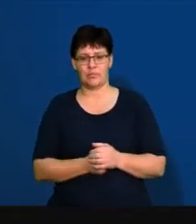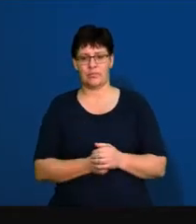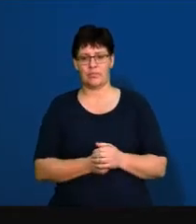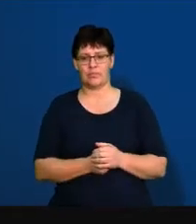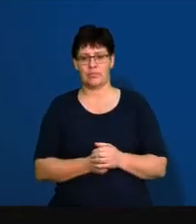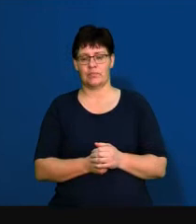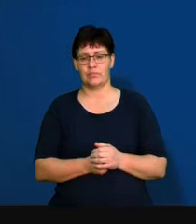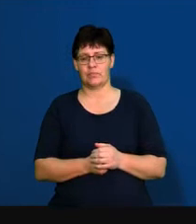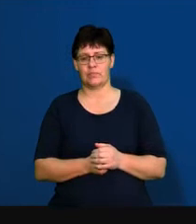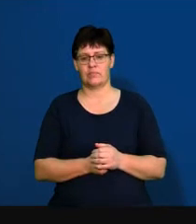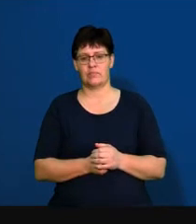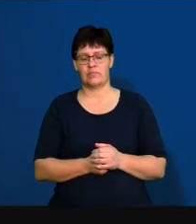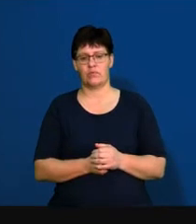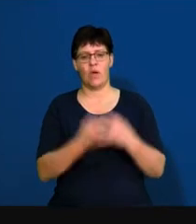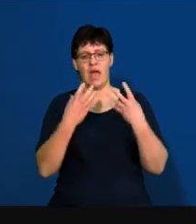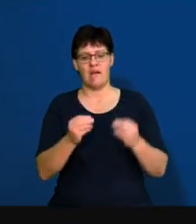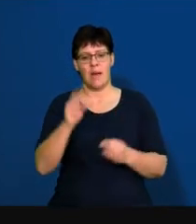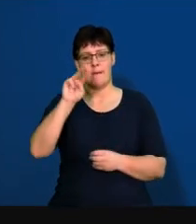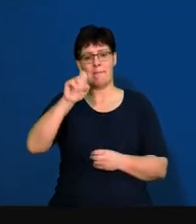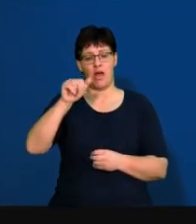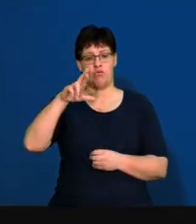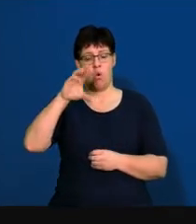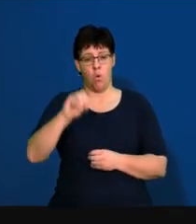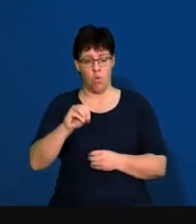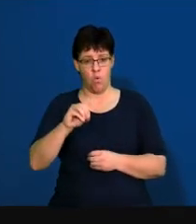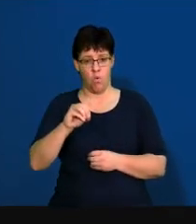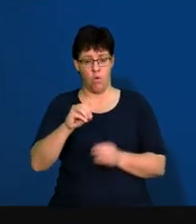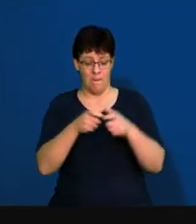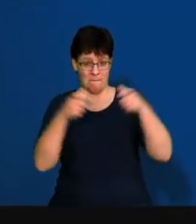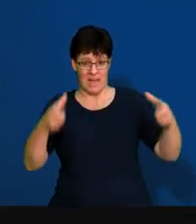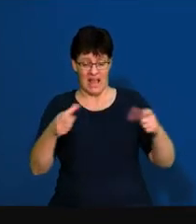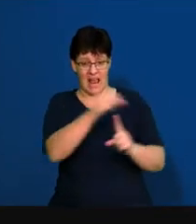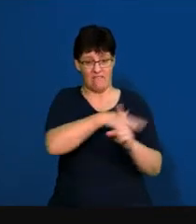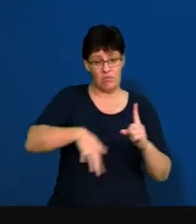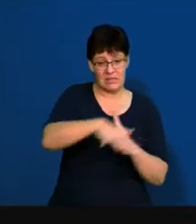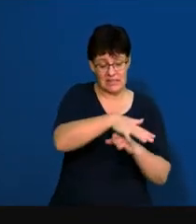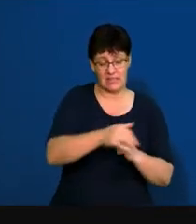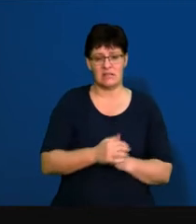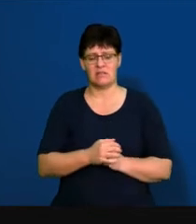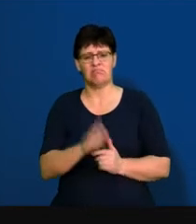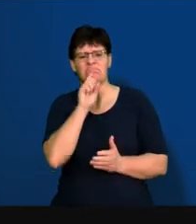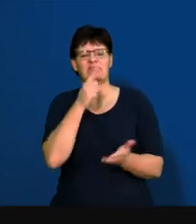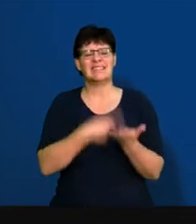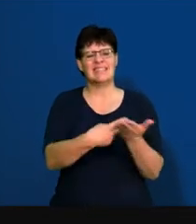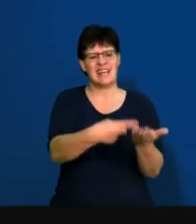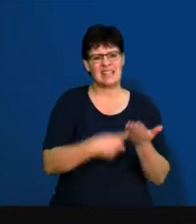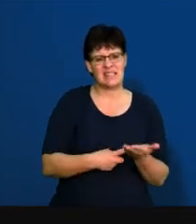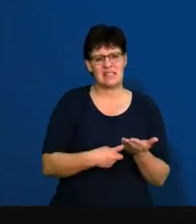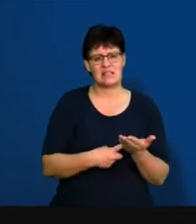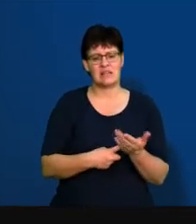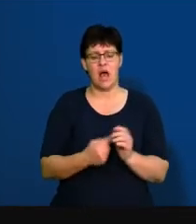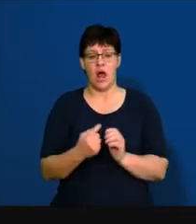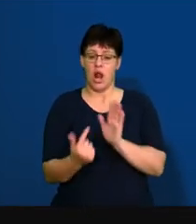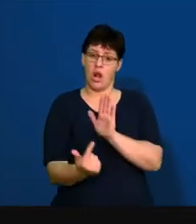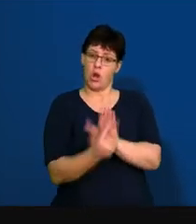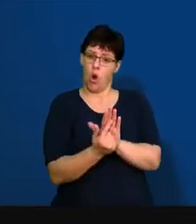So we've got the macro environments, and they will be discussing recent legislation